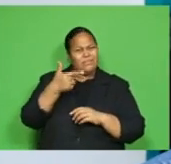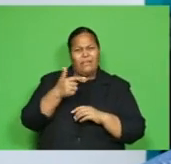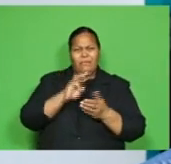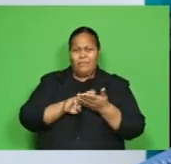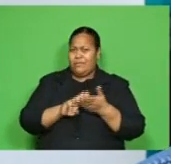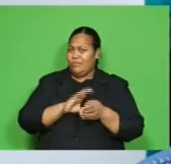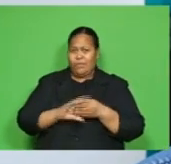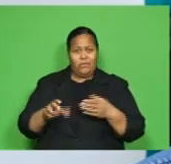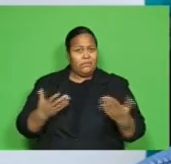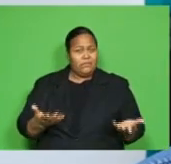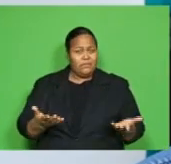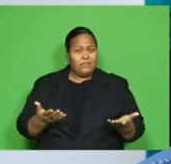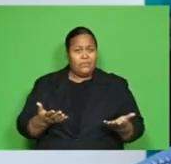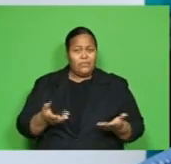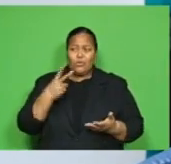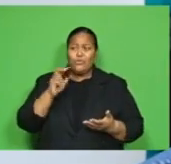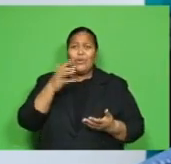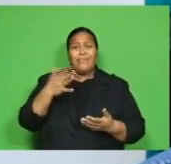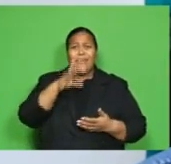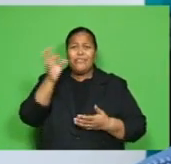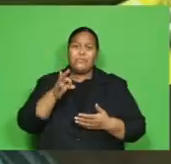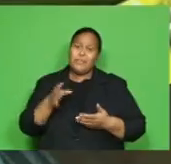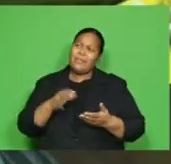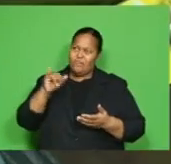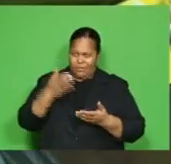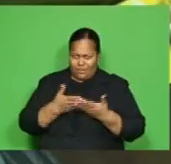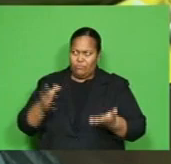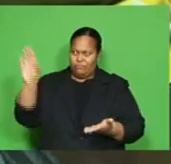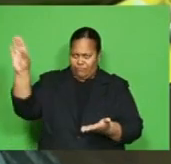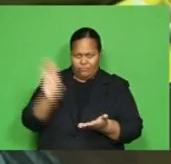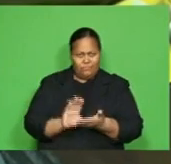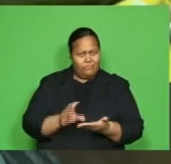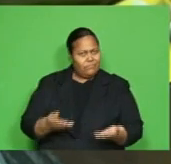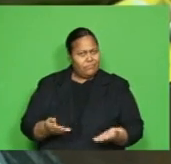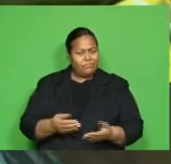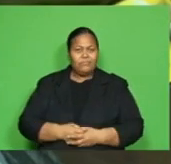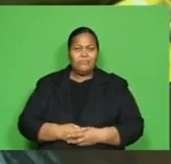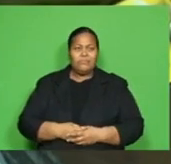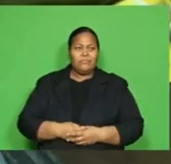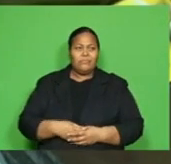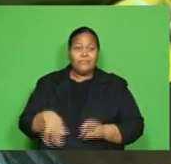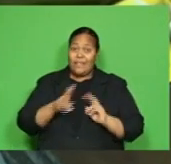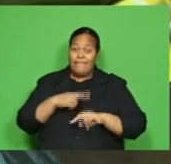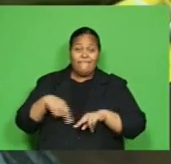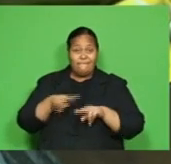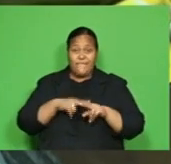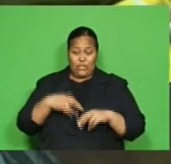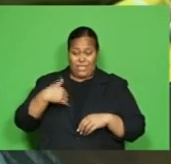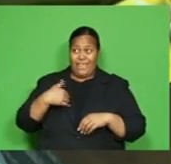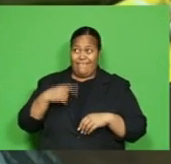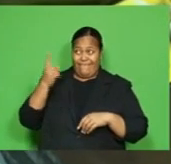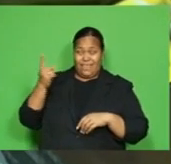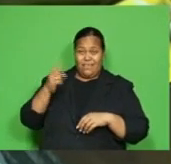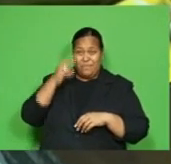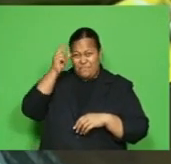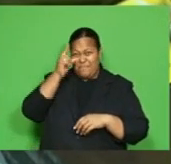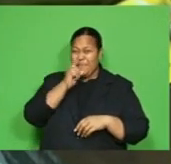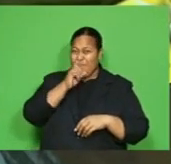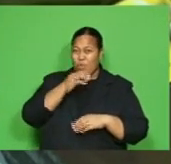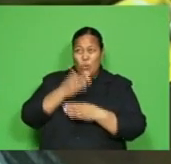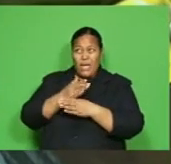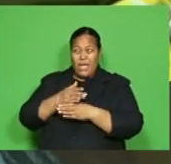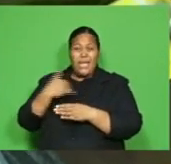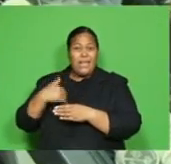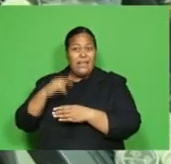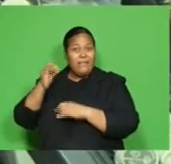25% of requested funds have been delivered. She says Fijians living and working overseas are important lifelines